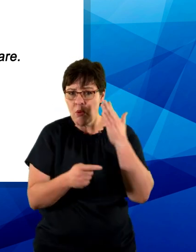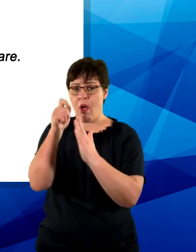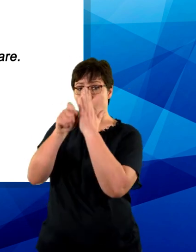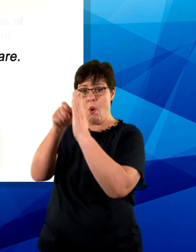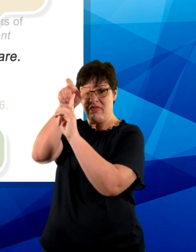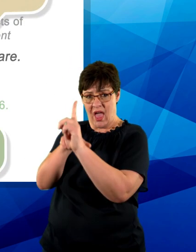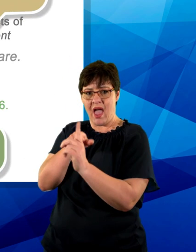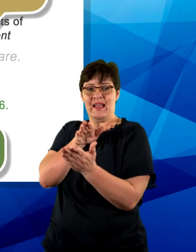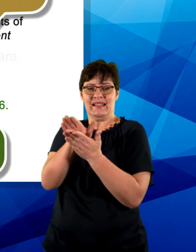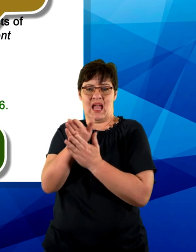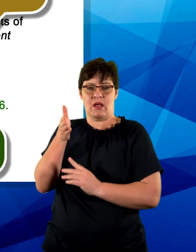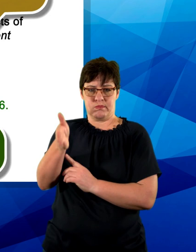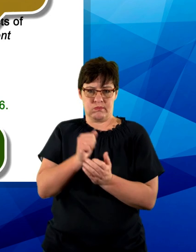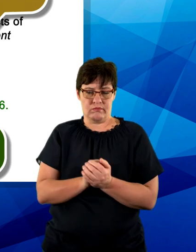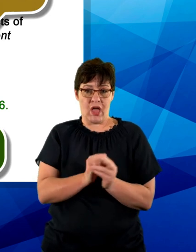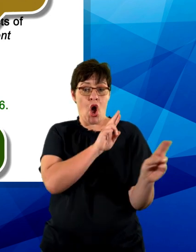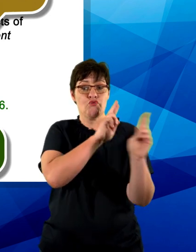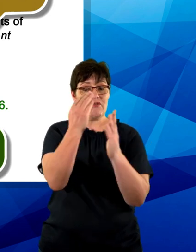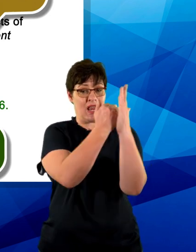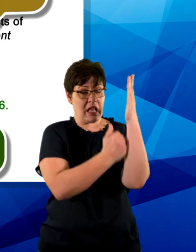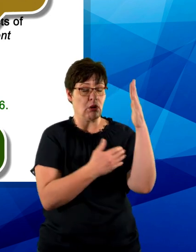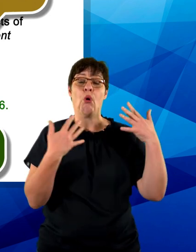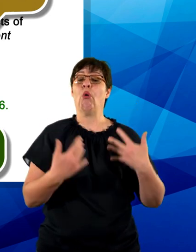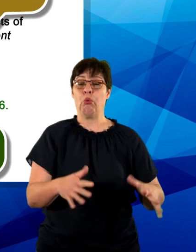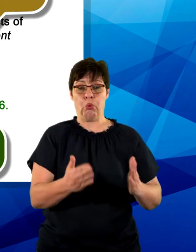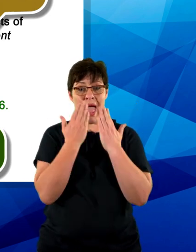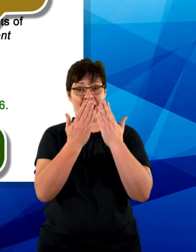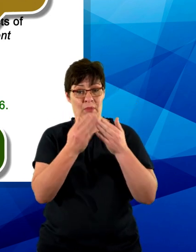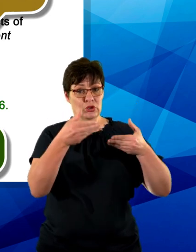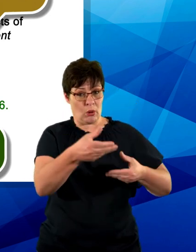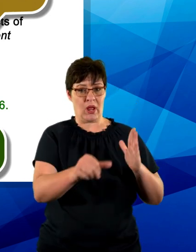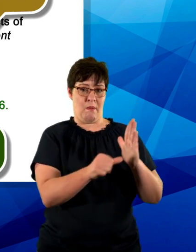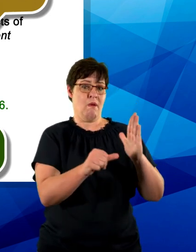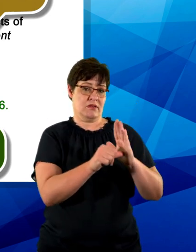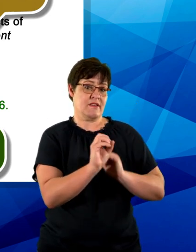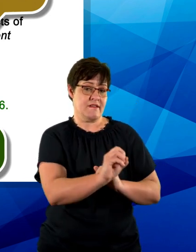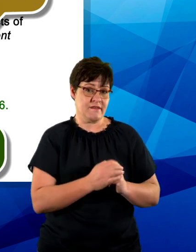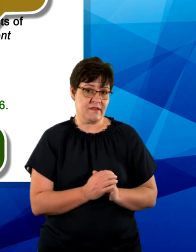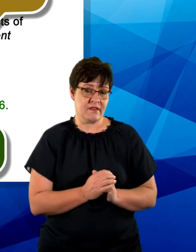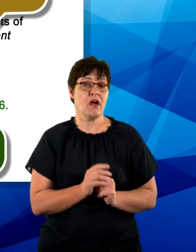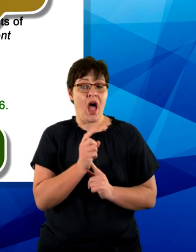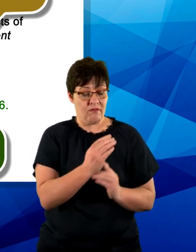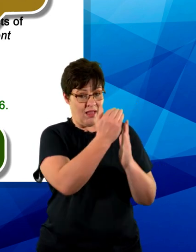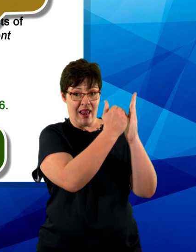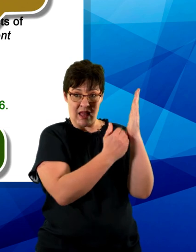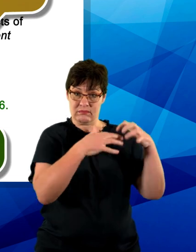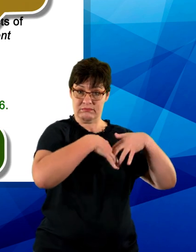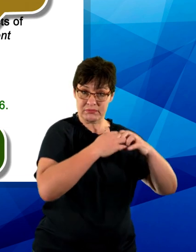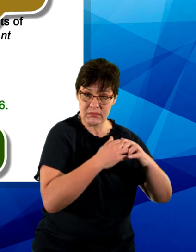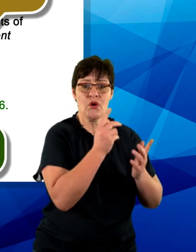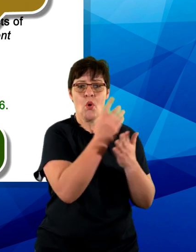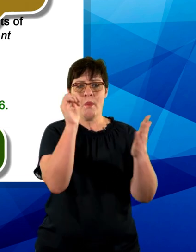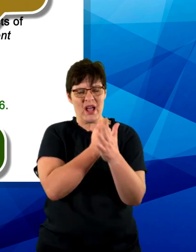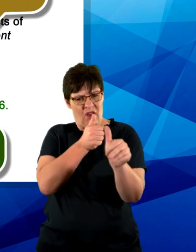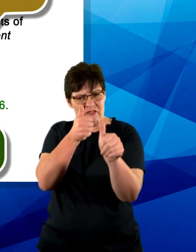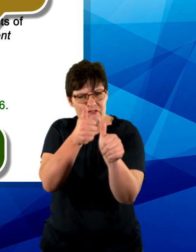needed. The reference list is an important section of any academic document. When compiling a reference list, you have to adhere